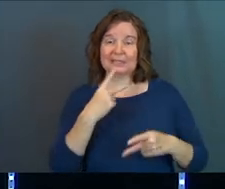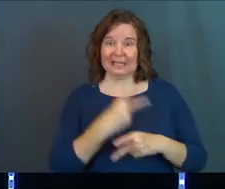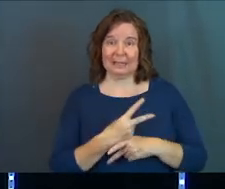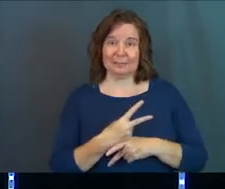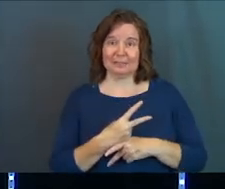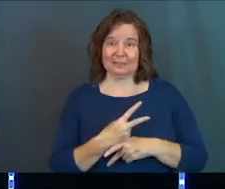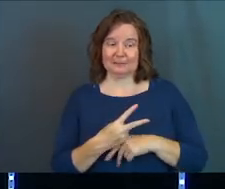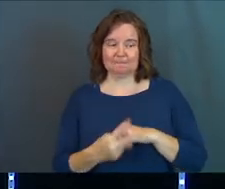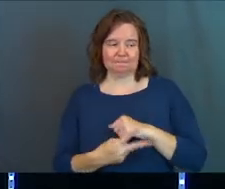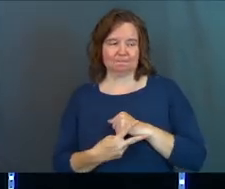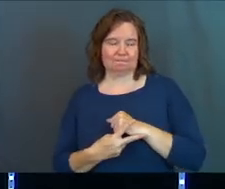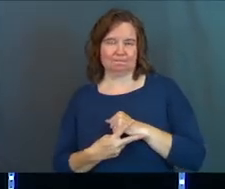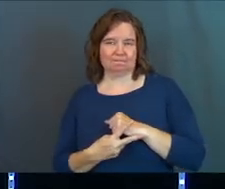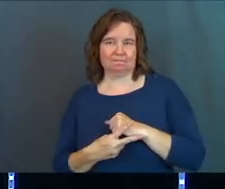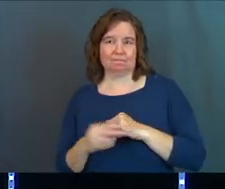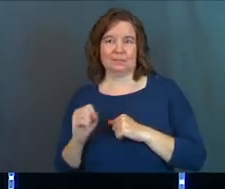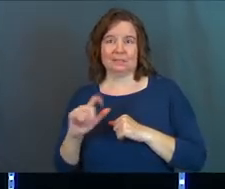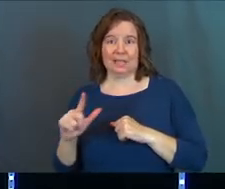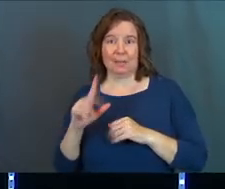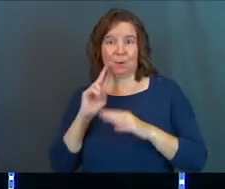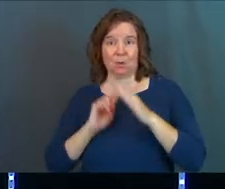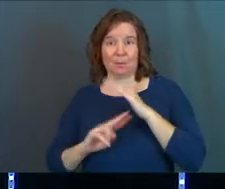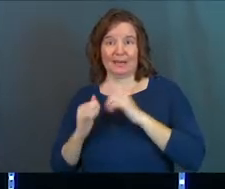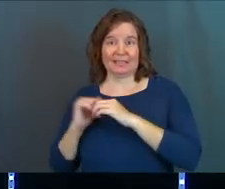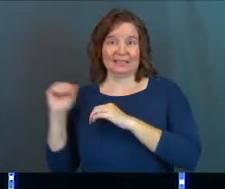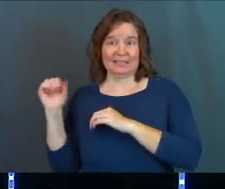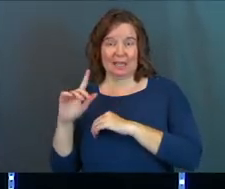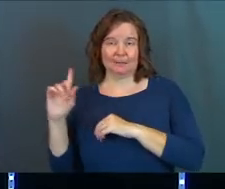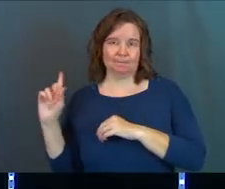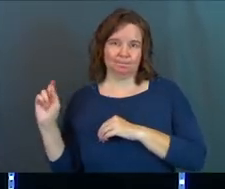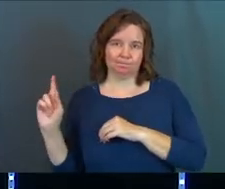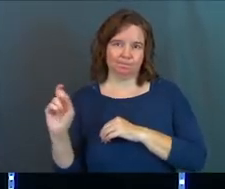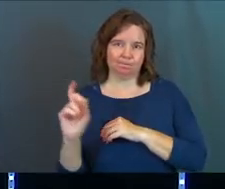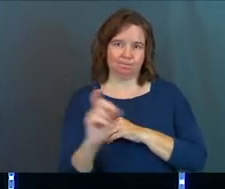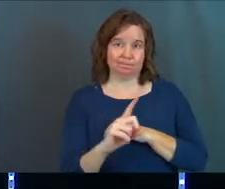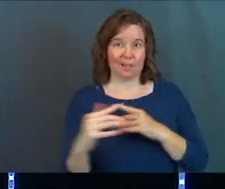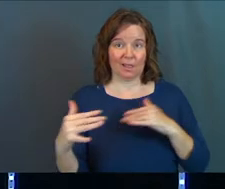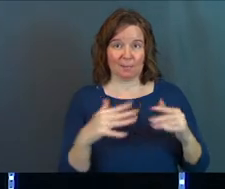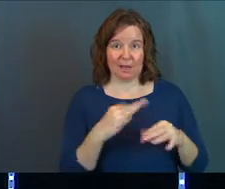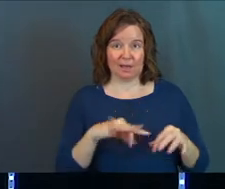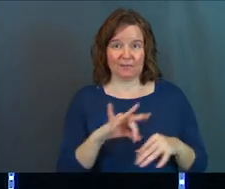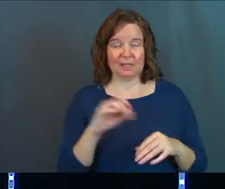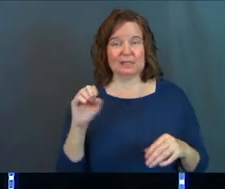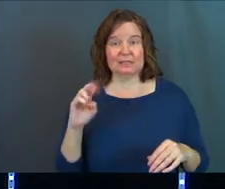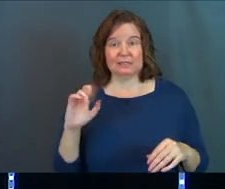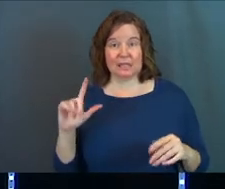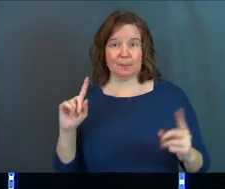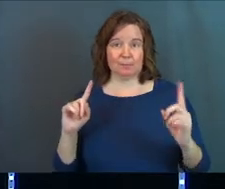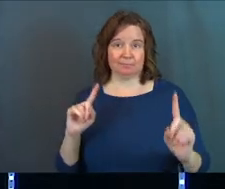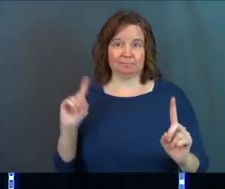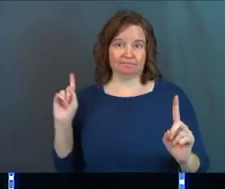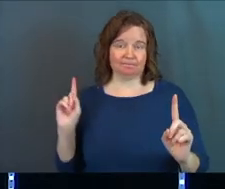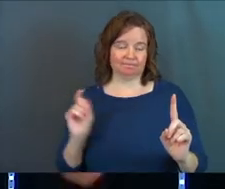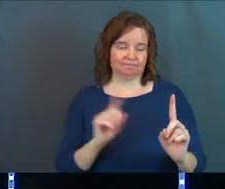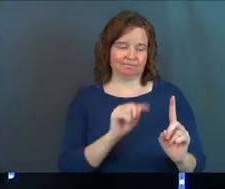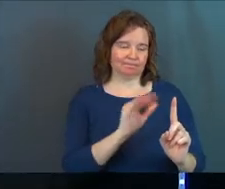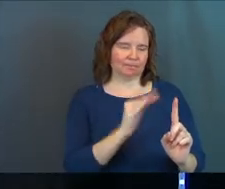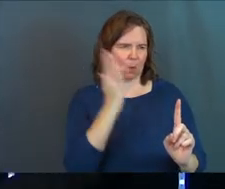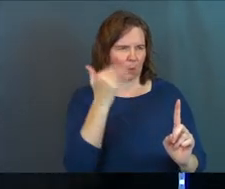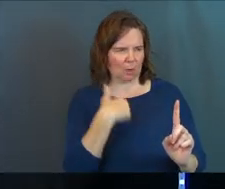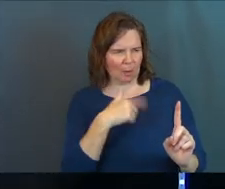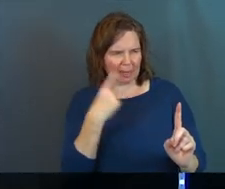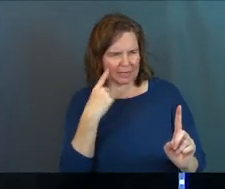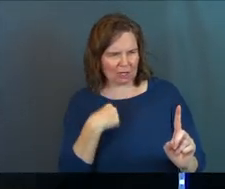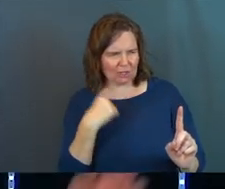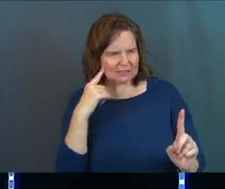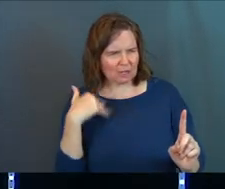keeps those. And so Samuel, the prophet is sent by God to go meet him on the battlefield. And Samuel comes along, the first words out of his mouth, he's like, why